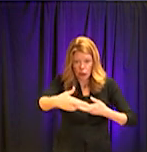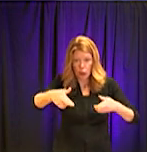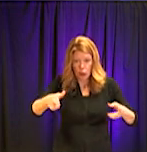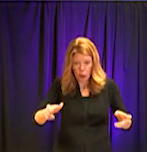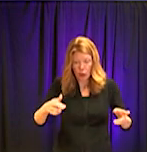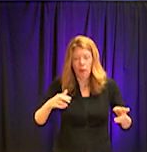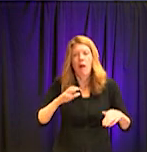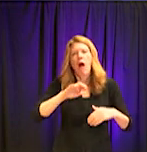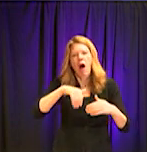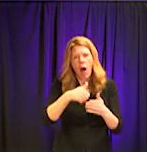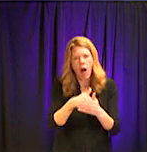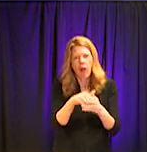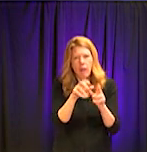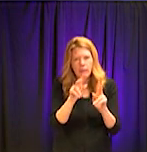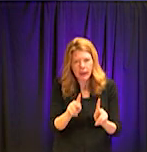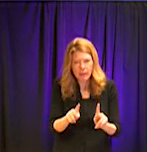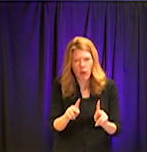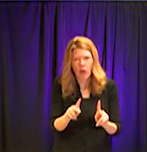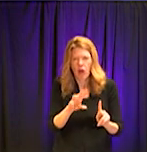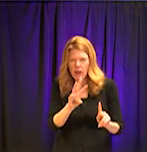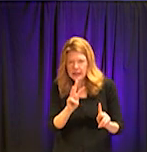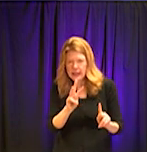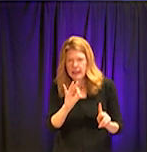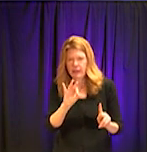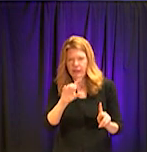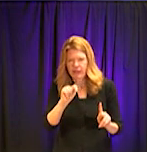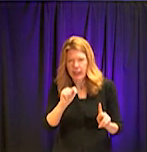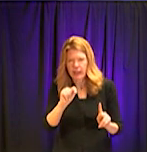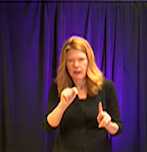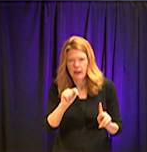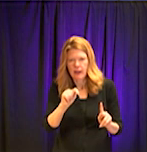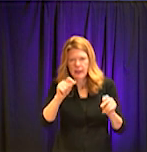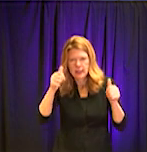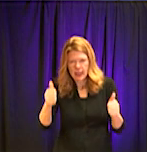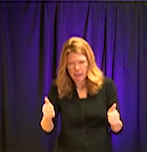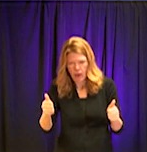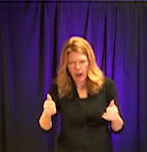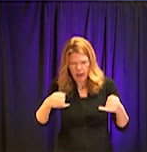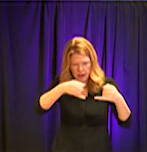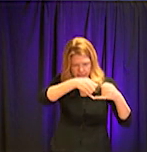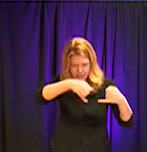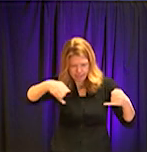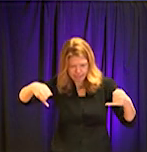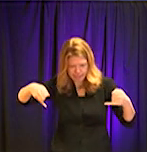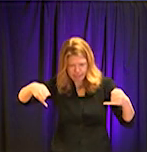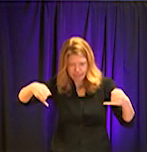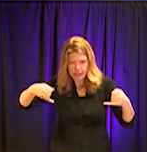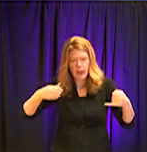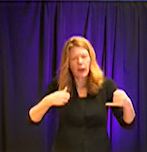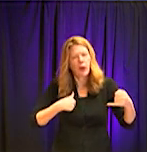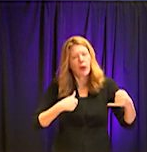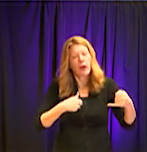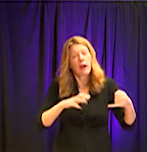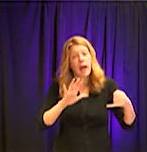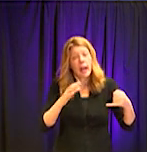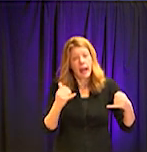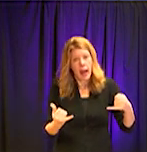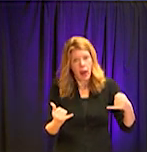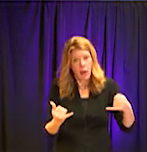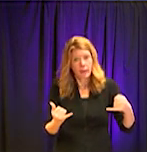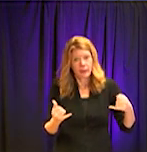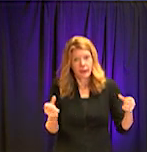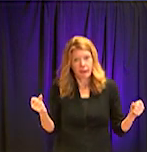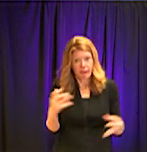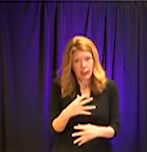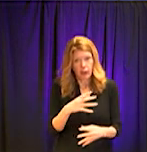social distancing here, as we tell you all that we're going to tell you this evening. Fear and panic are